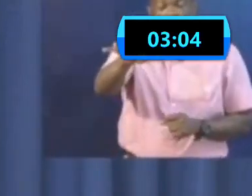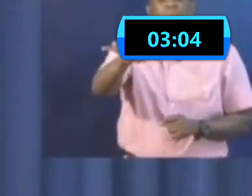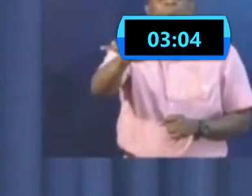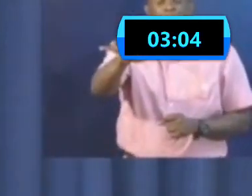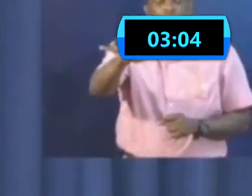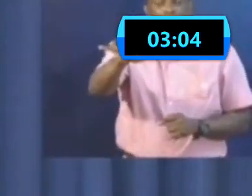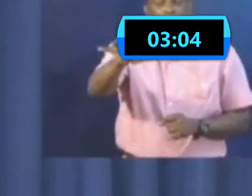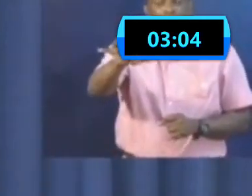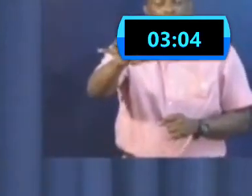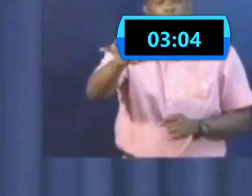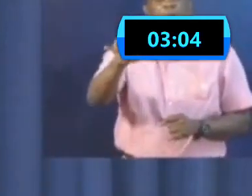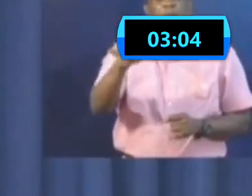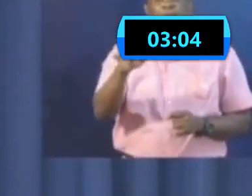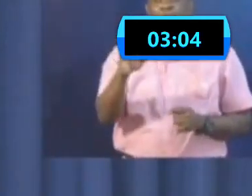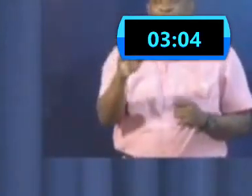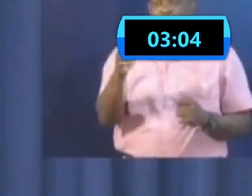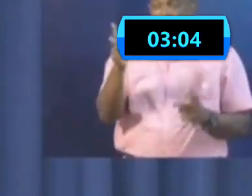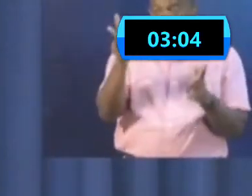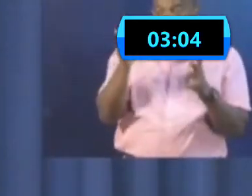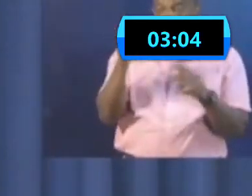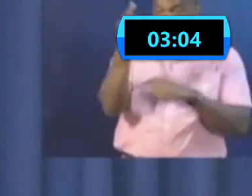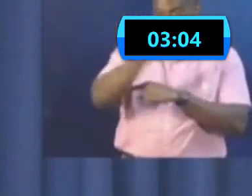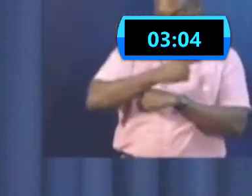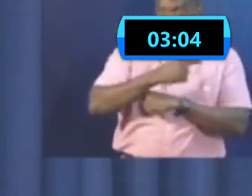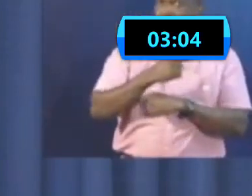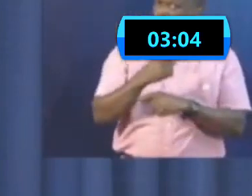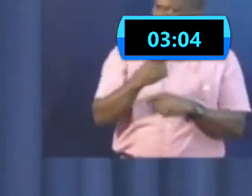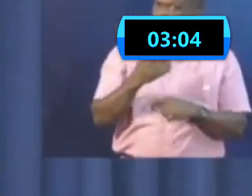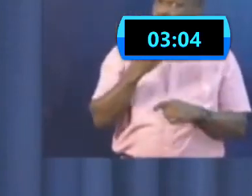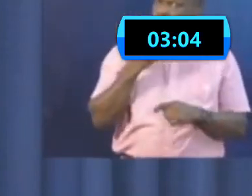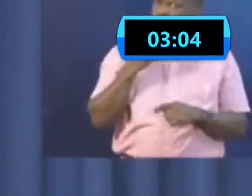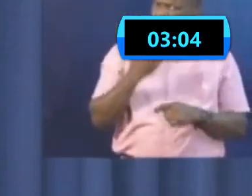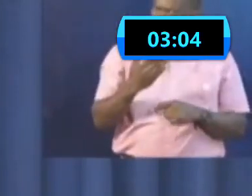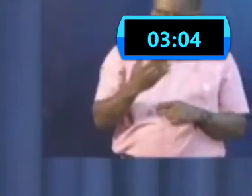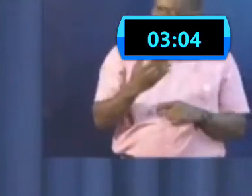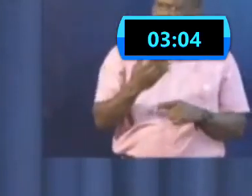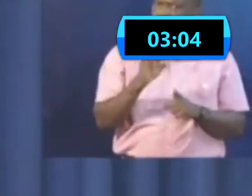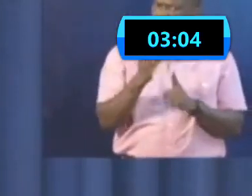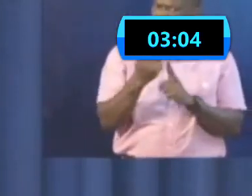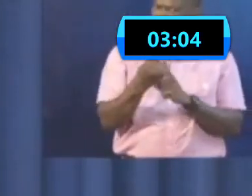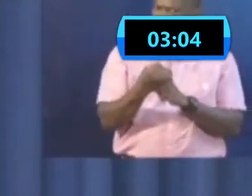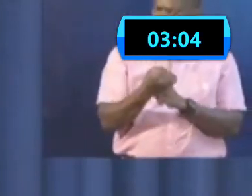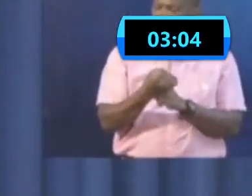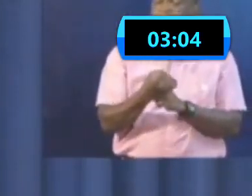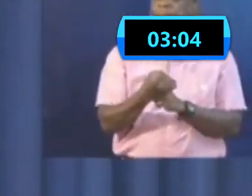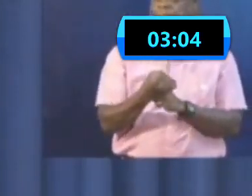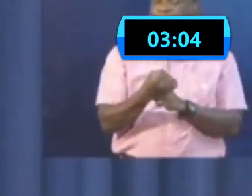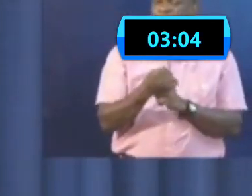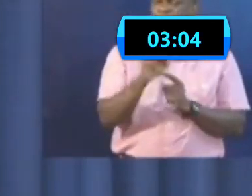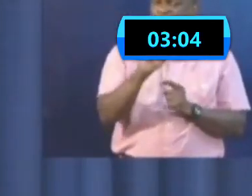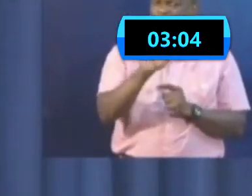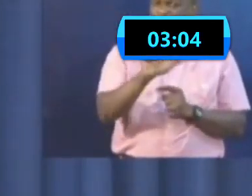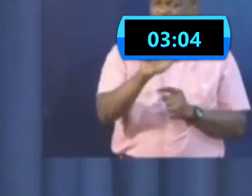position now with respect to hospital space and step-down facilities.